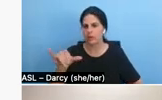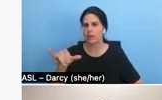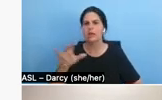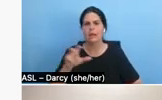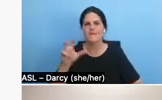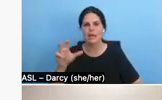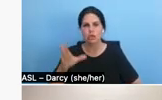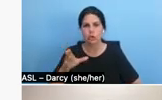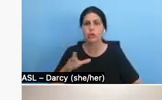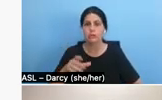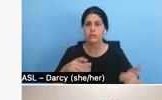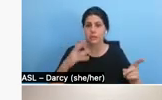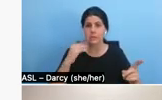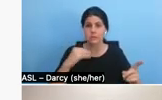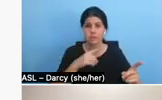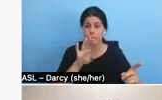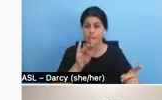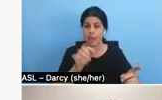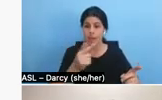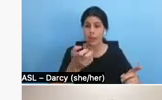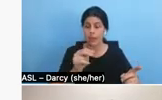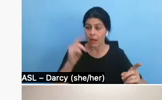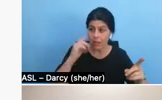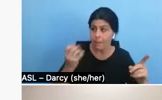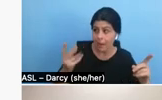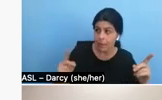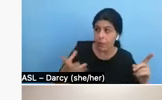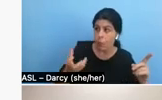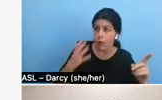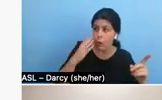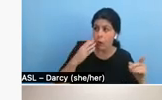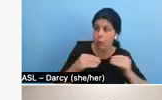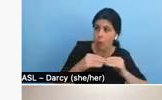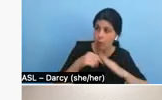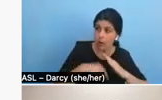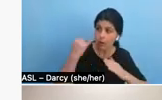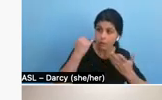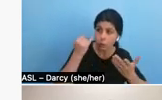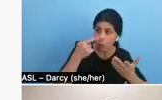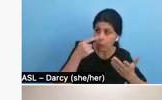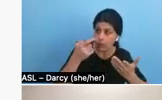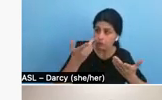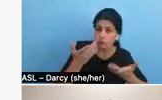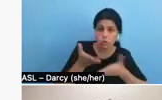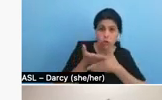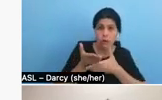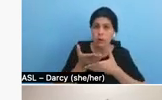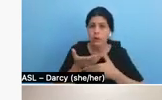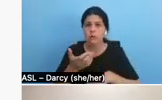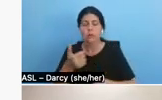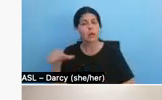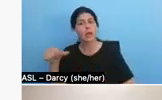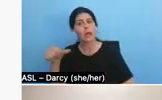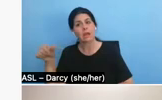get into. So Megan, if you would like to expand, I all ears, um, any tips on how to do a GoFundMe